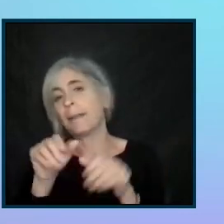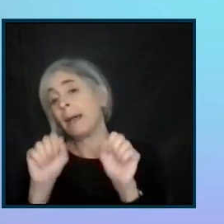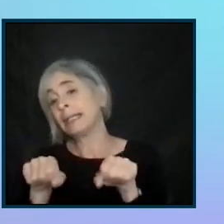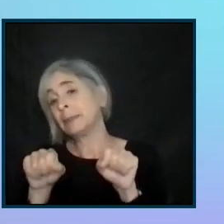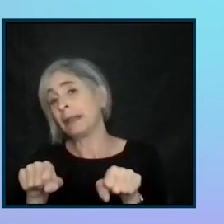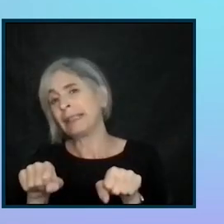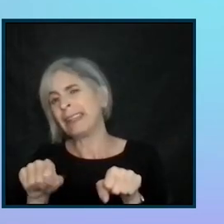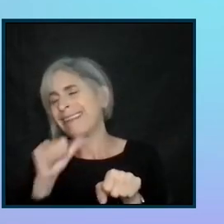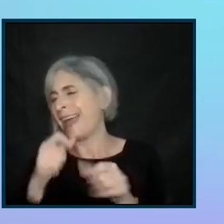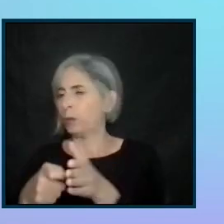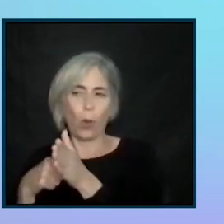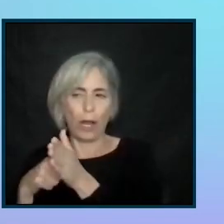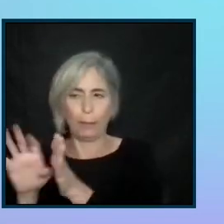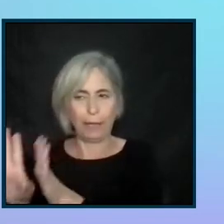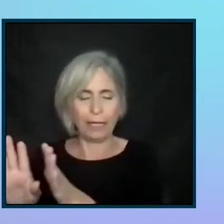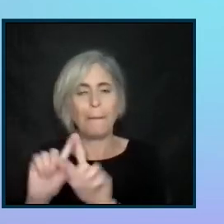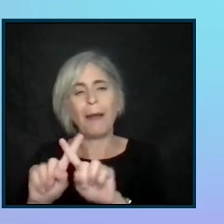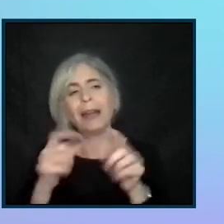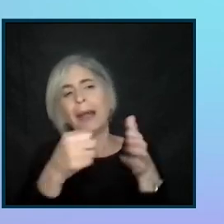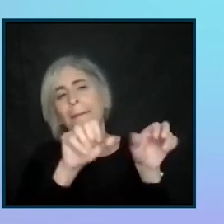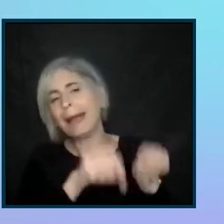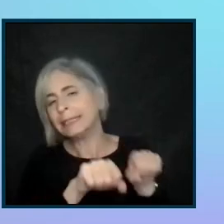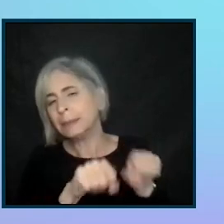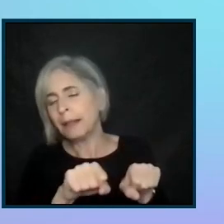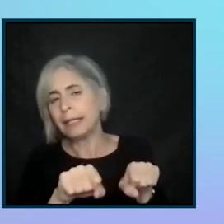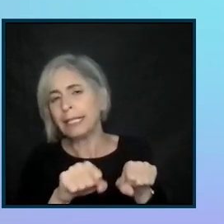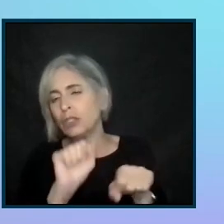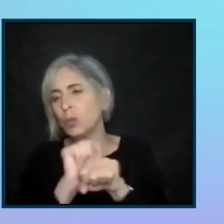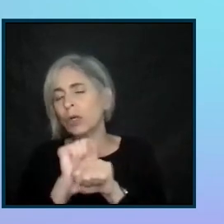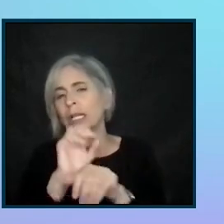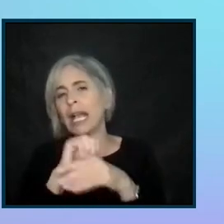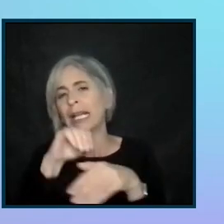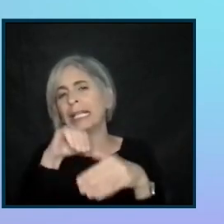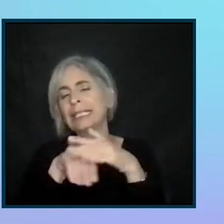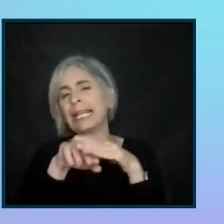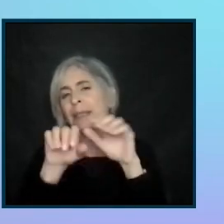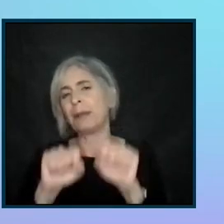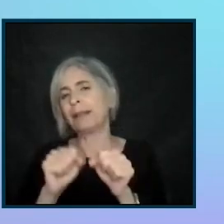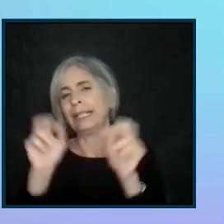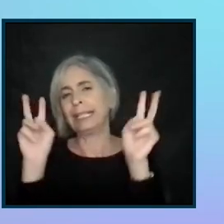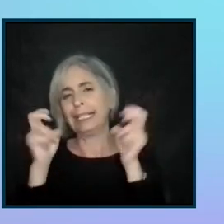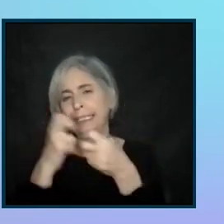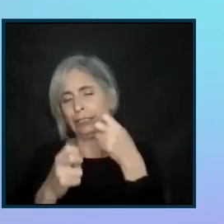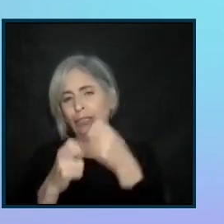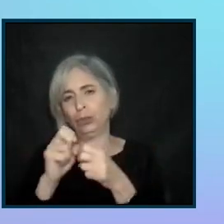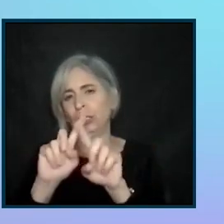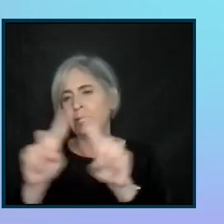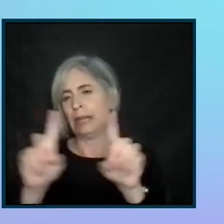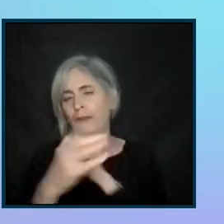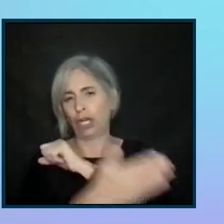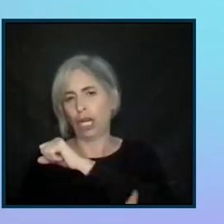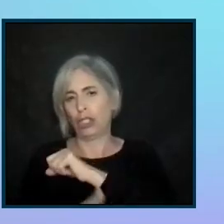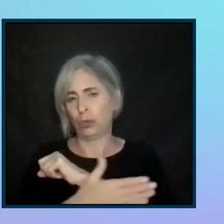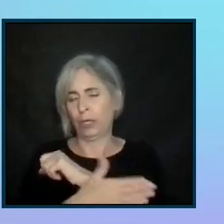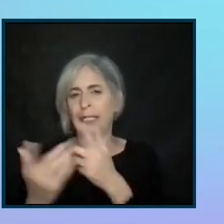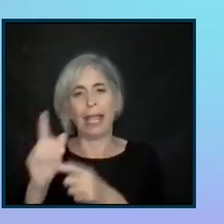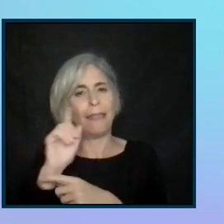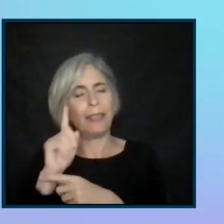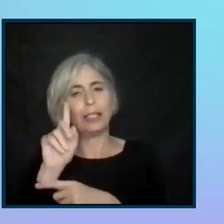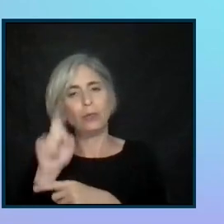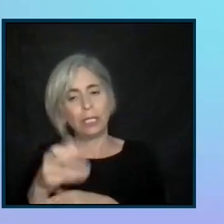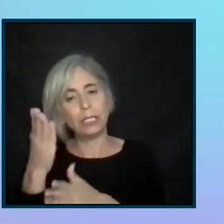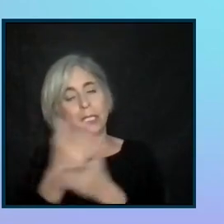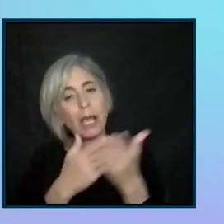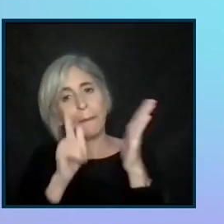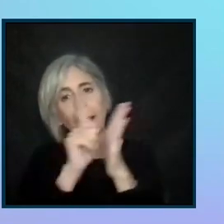not like a requirement, but a possibility for working on accessibility issues in Basque countries. So I think you do need some legal